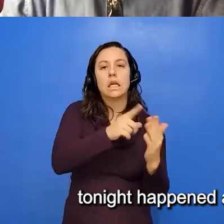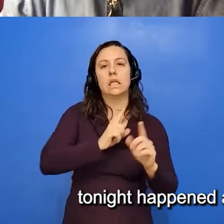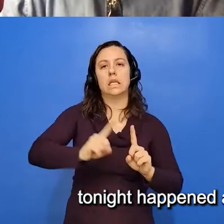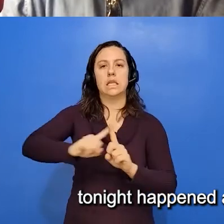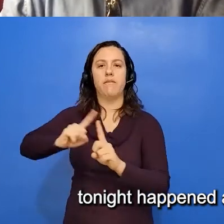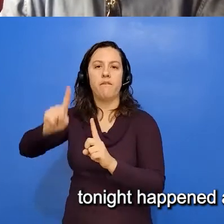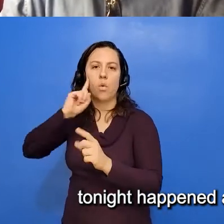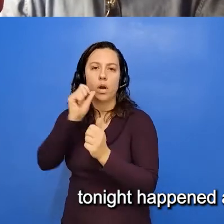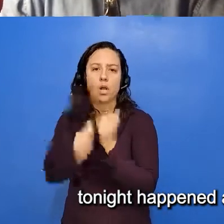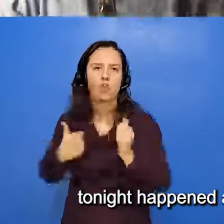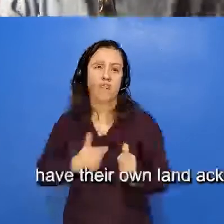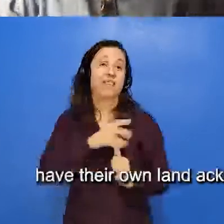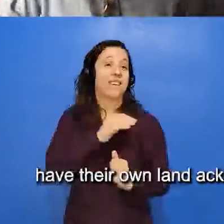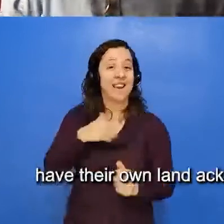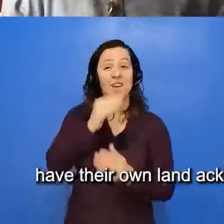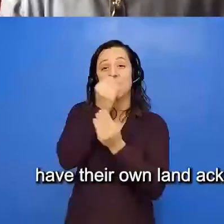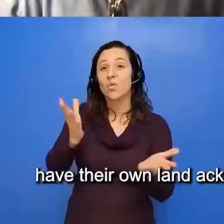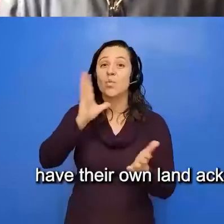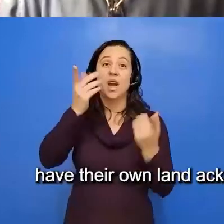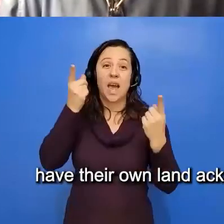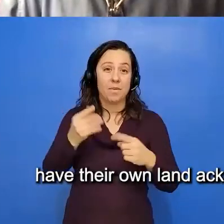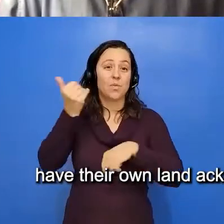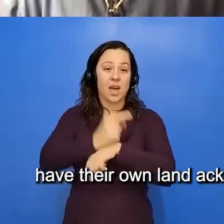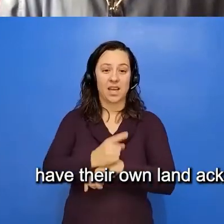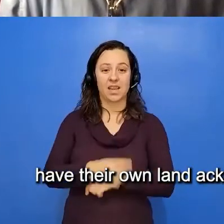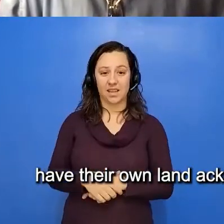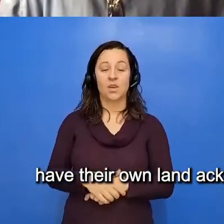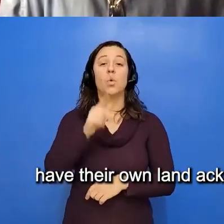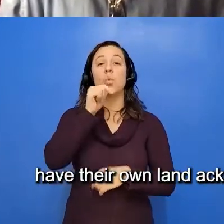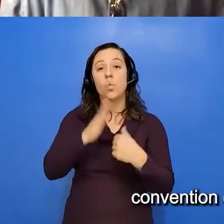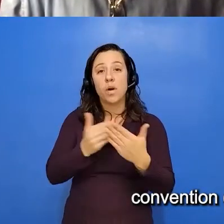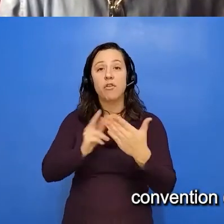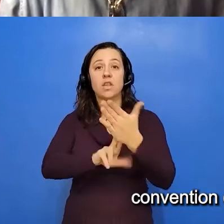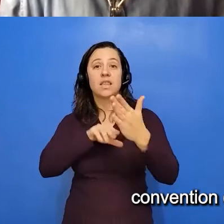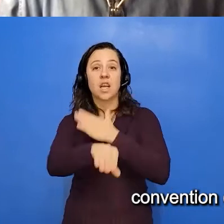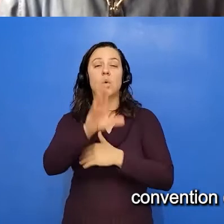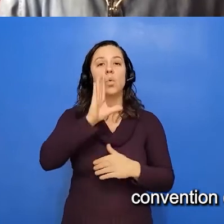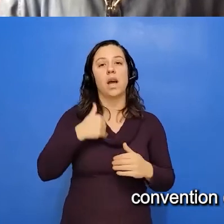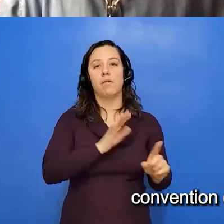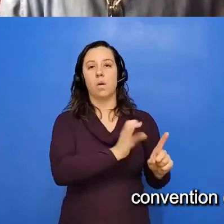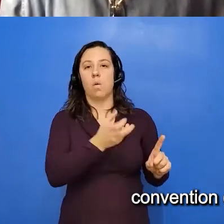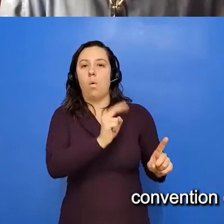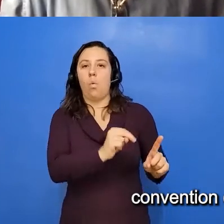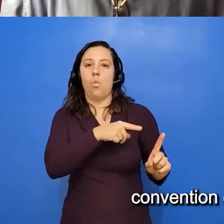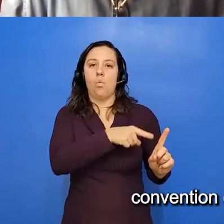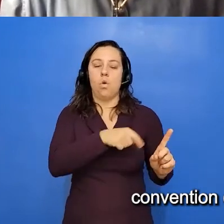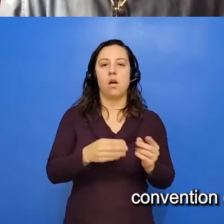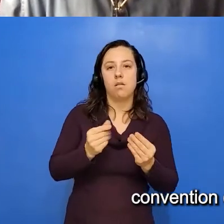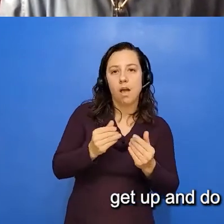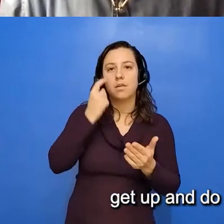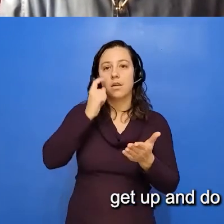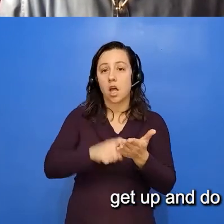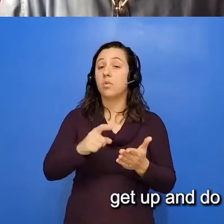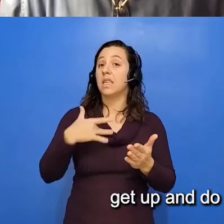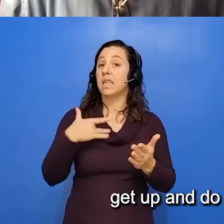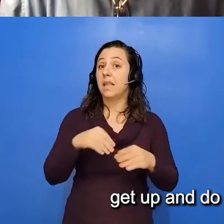told you would happen tonight. whoever signed on, they would have their own land acknowledgement. Normally when we're in person at a convention or an e